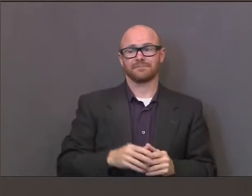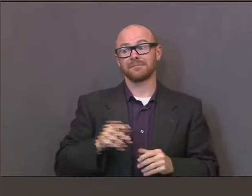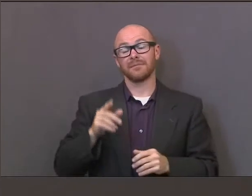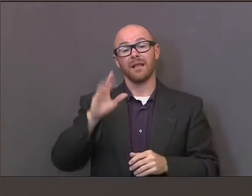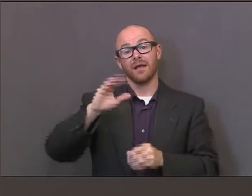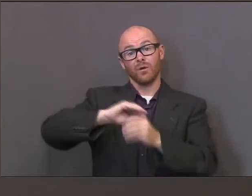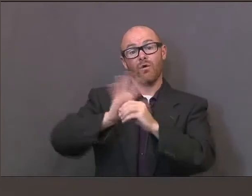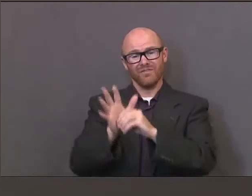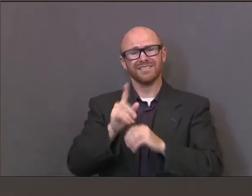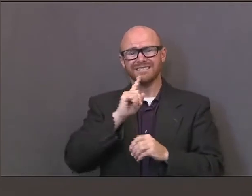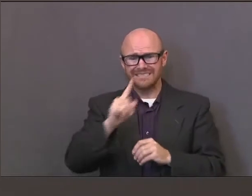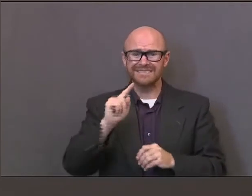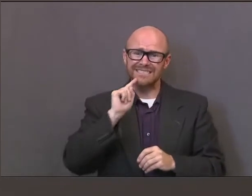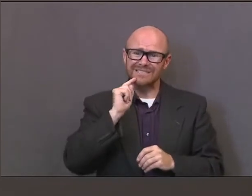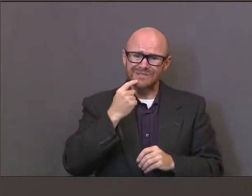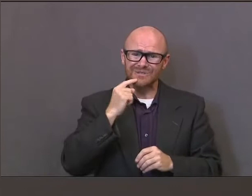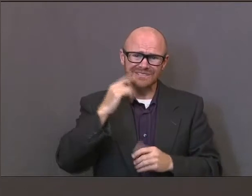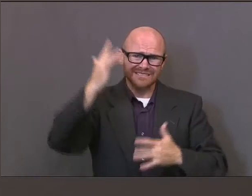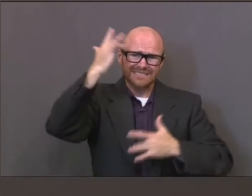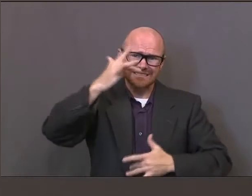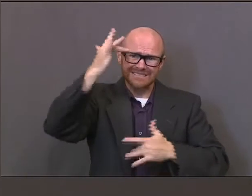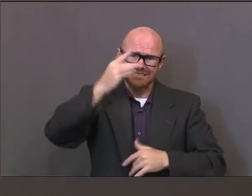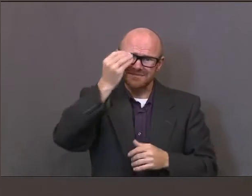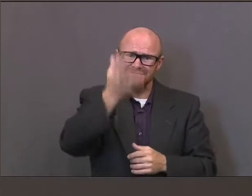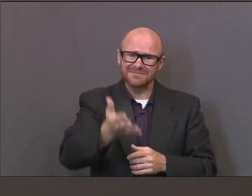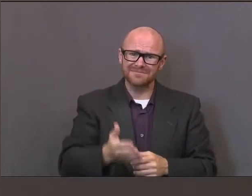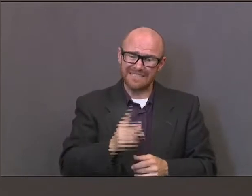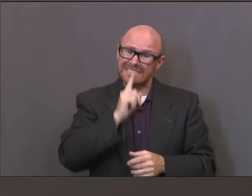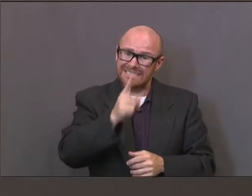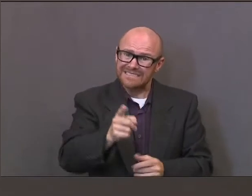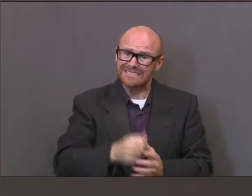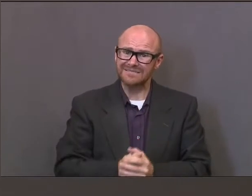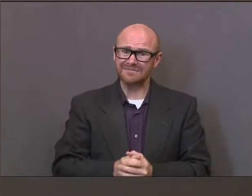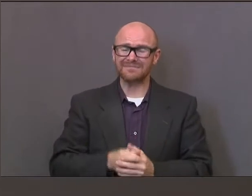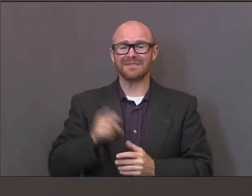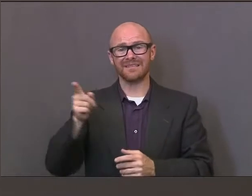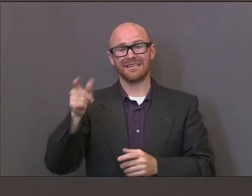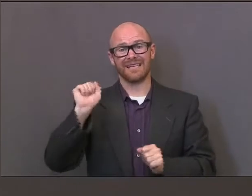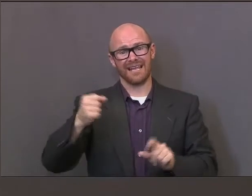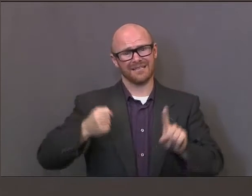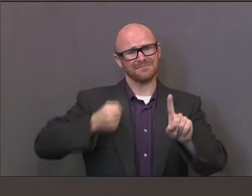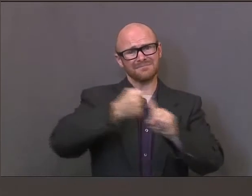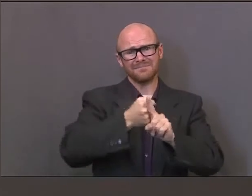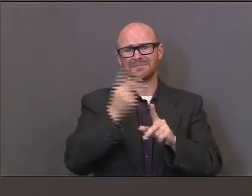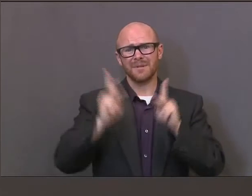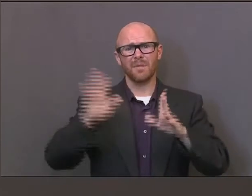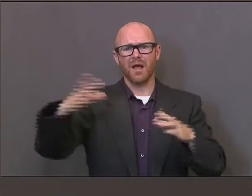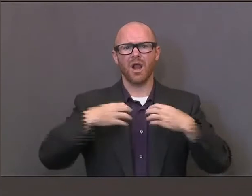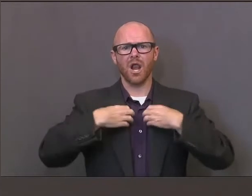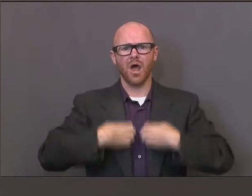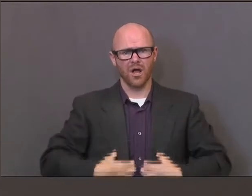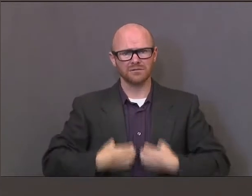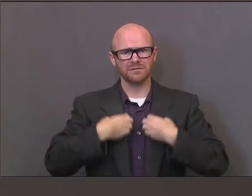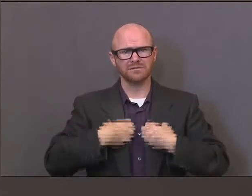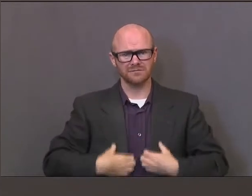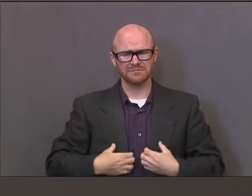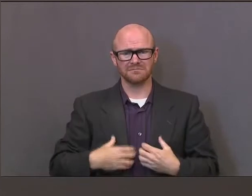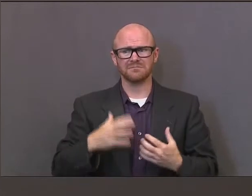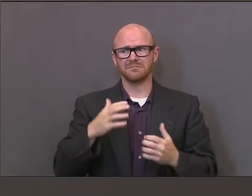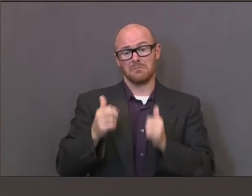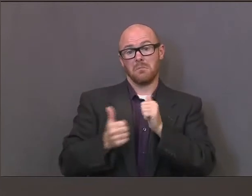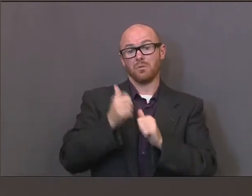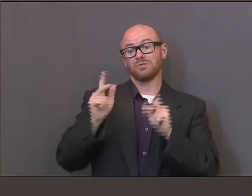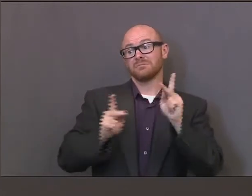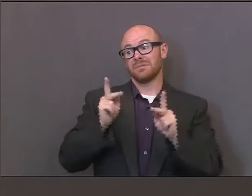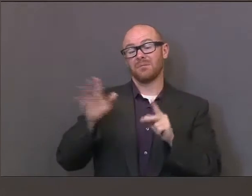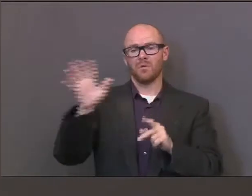disease and attacks the lungs. Most people will survive, but we don't know what the long-term